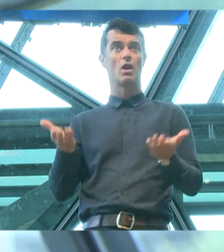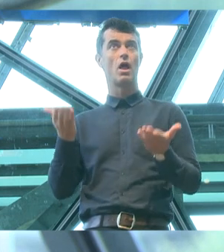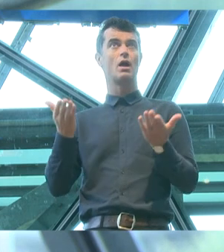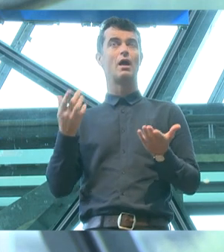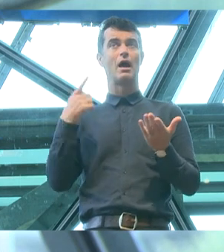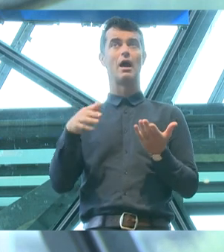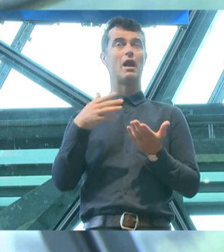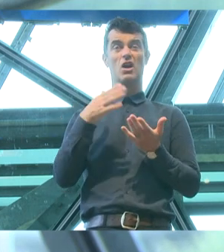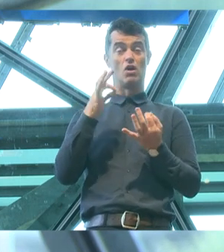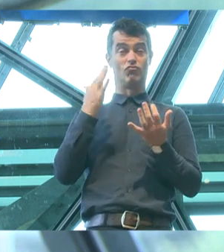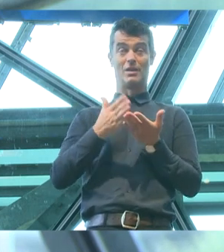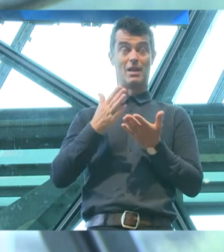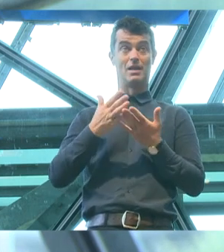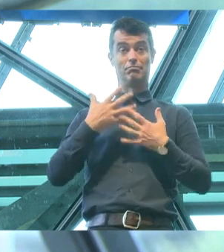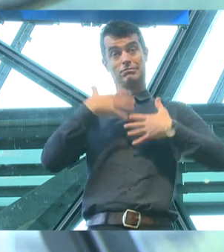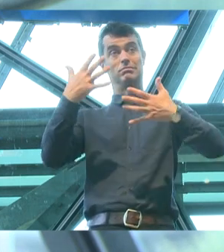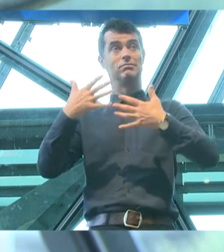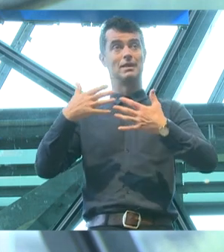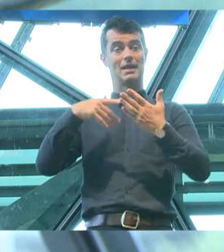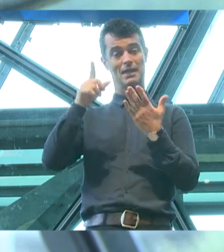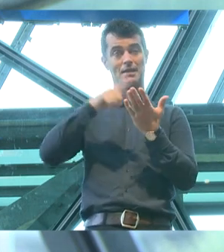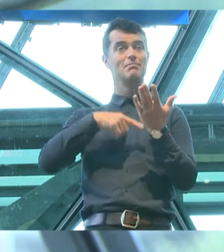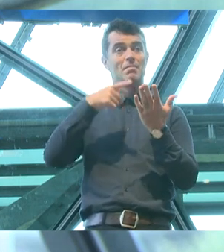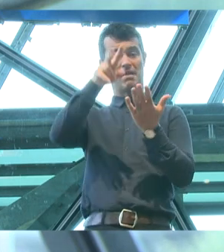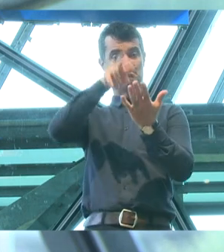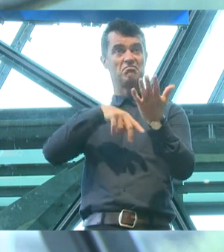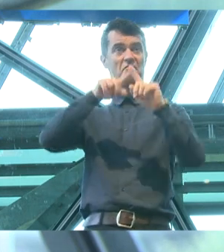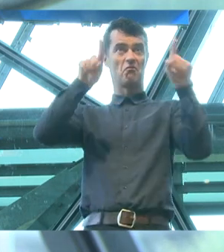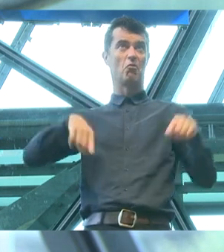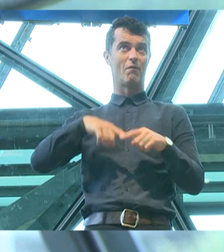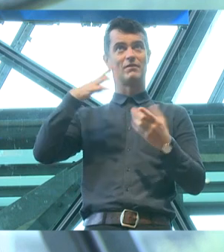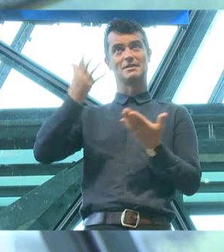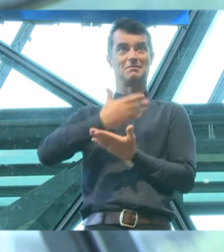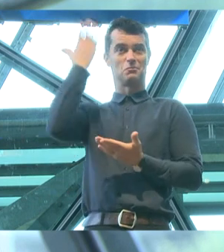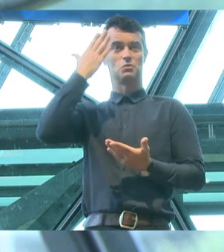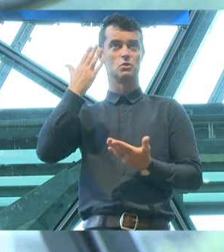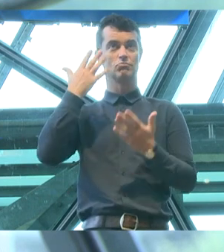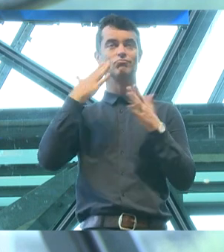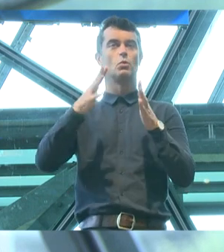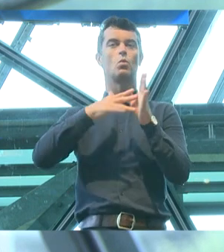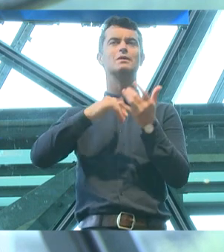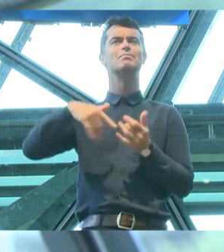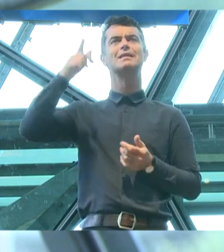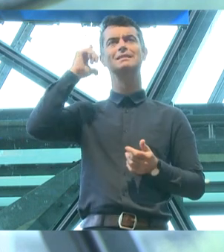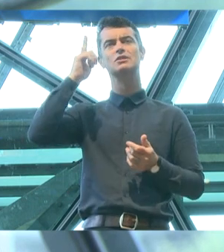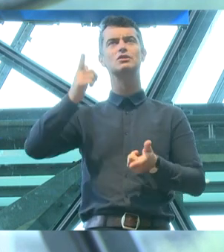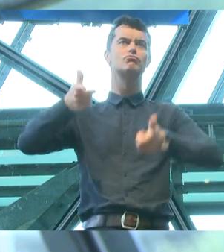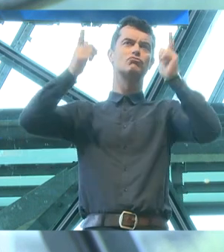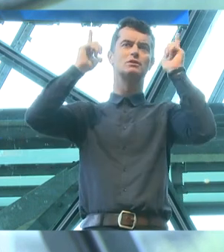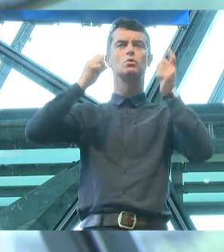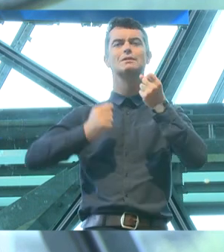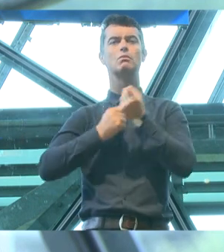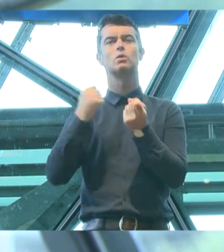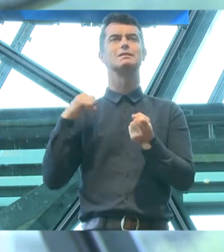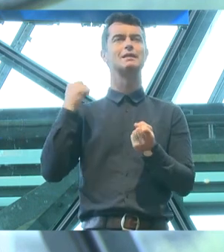uncontroversial in that iteration of what Safe Schools was. Teachers, principals and support staff were encouraged to do